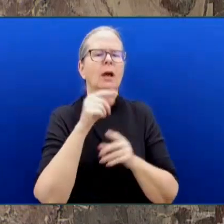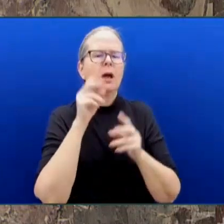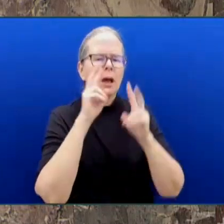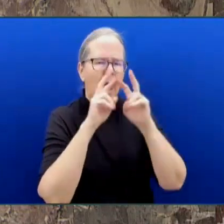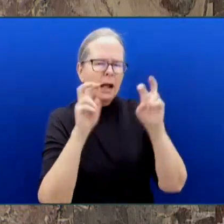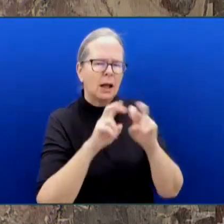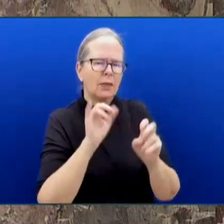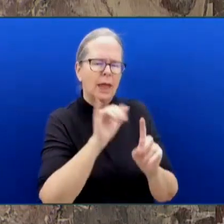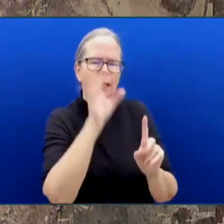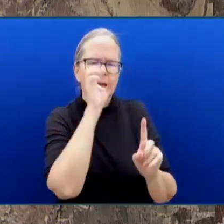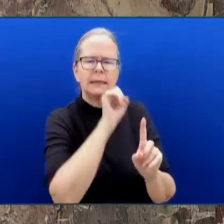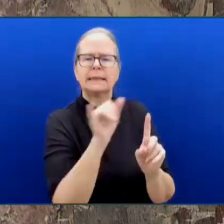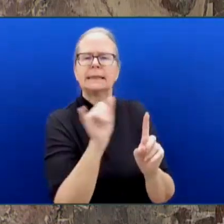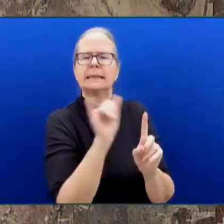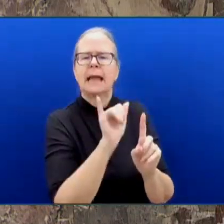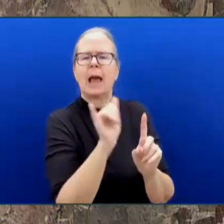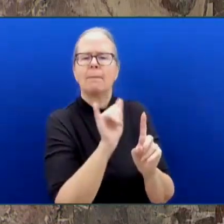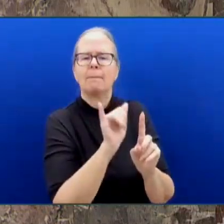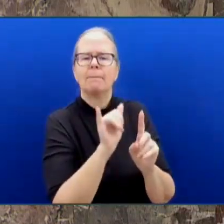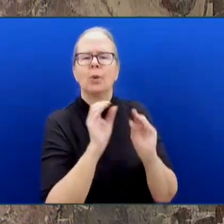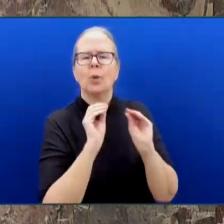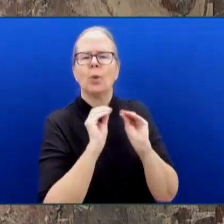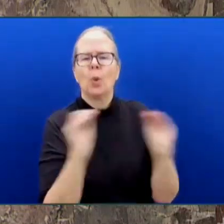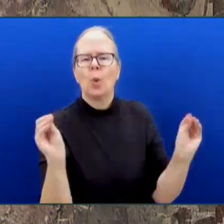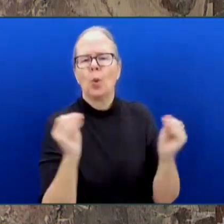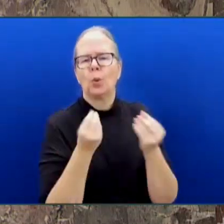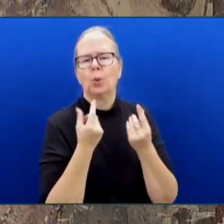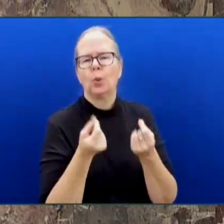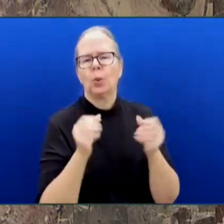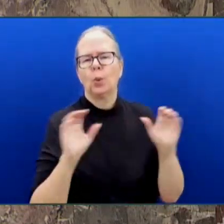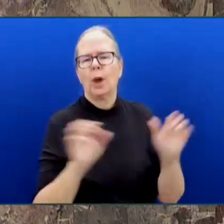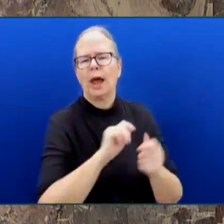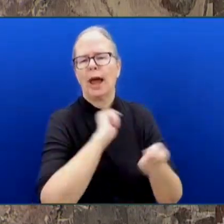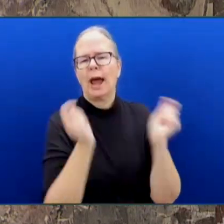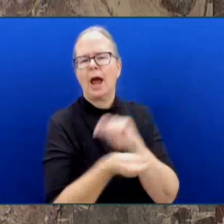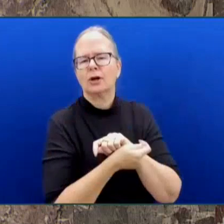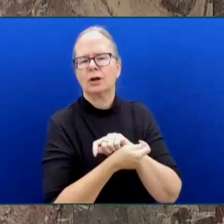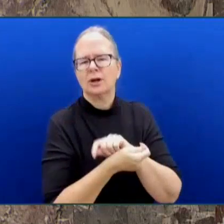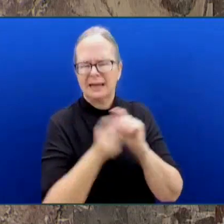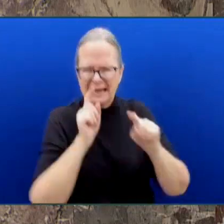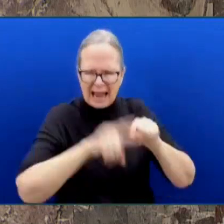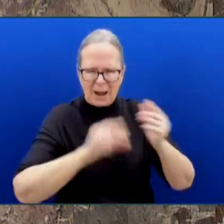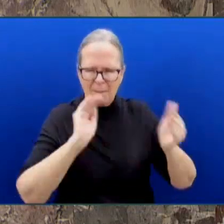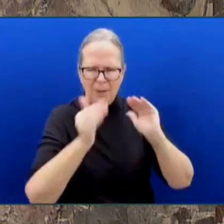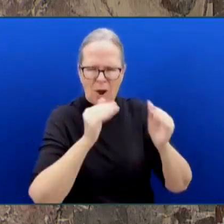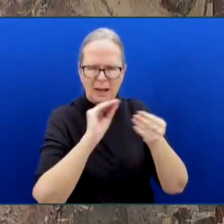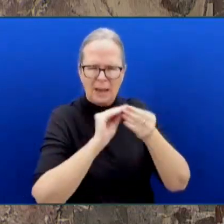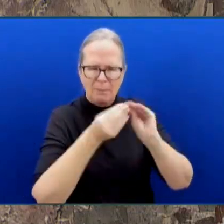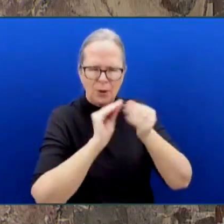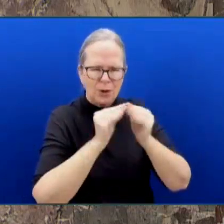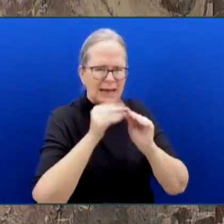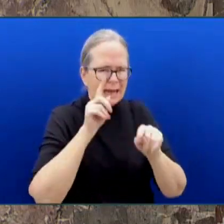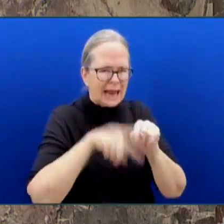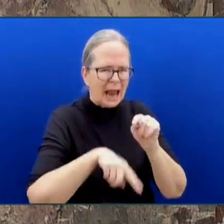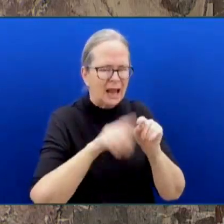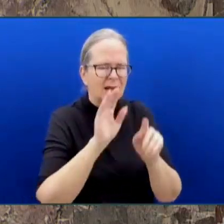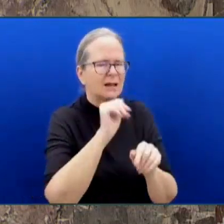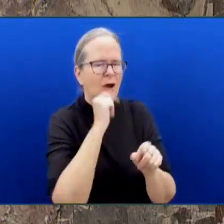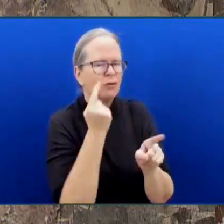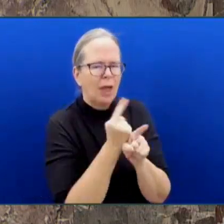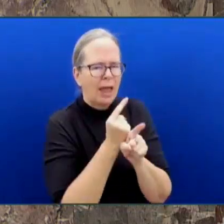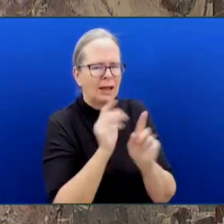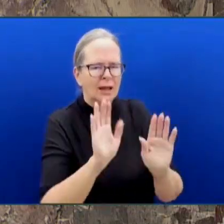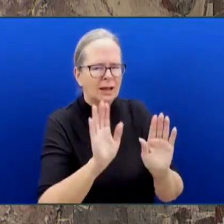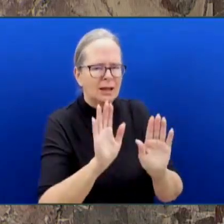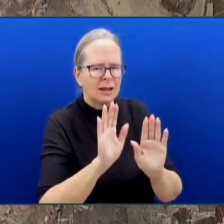it's apple to orange. Honourable Speaker, we have built a strong economy in BC. It's It's